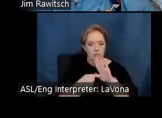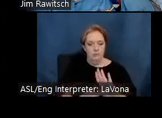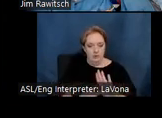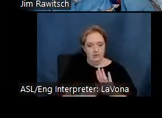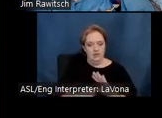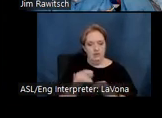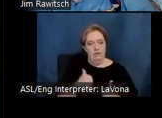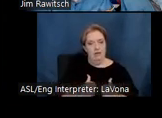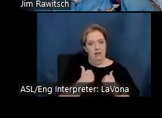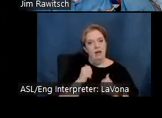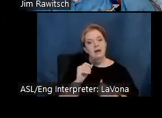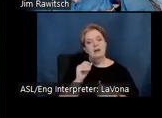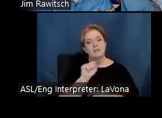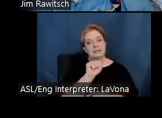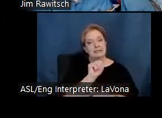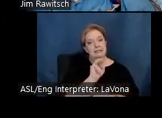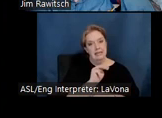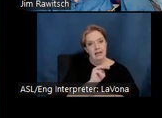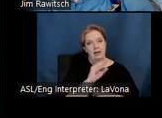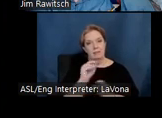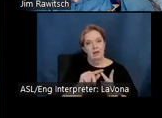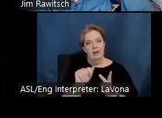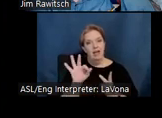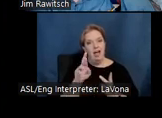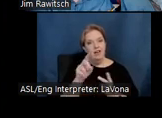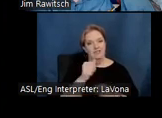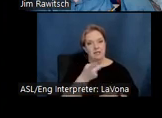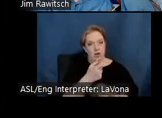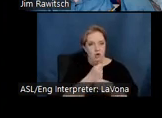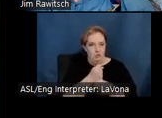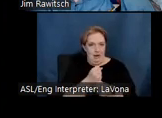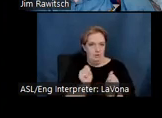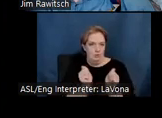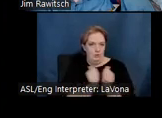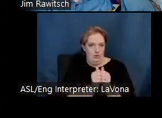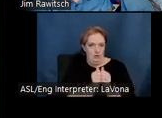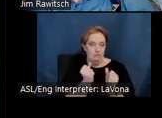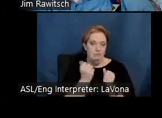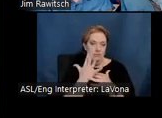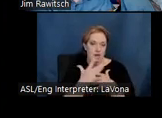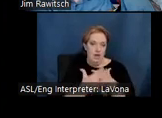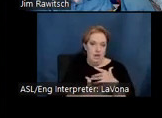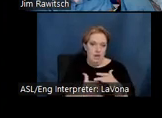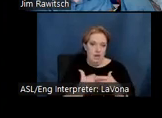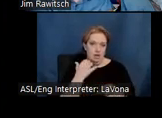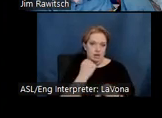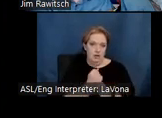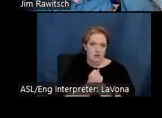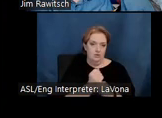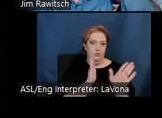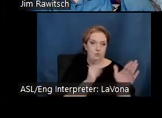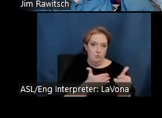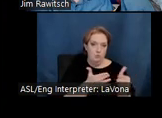and what the life Sam and Alfreda created here together over many years, room by room, ever